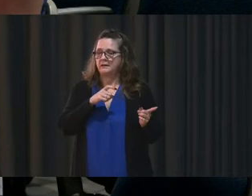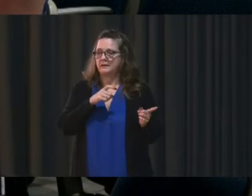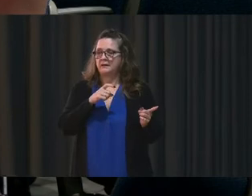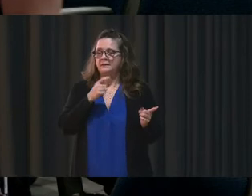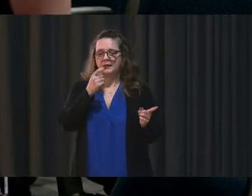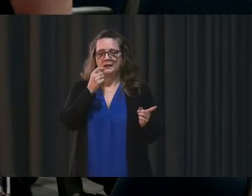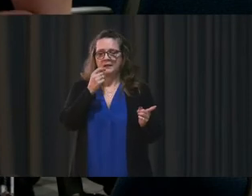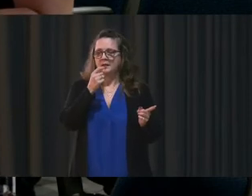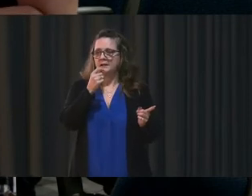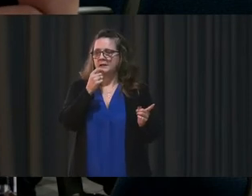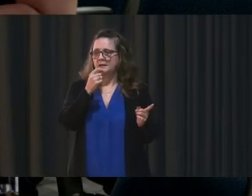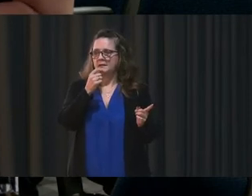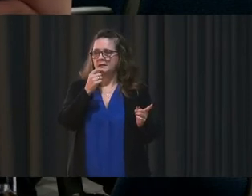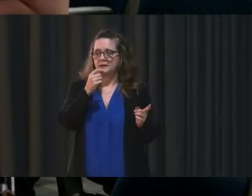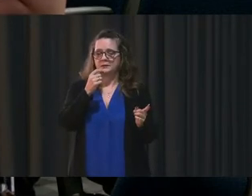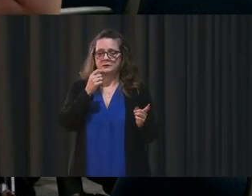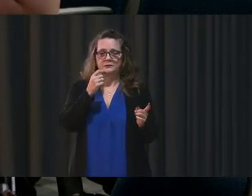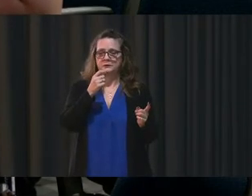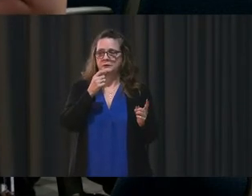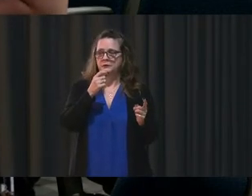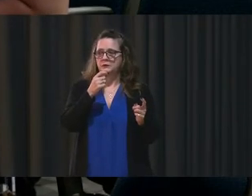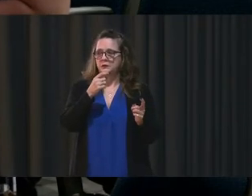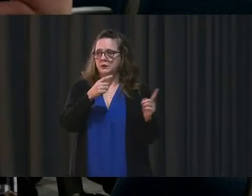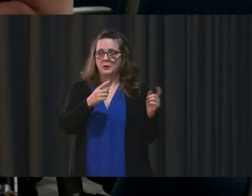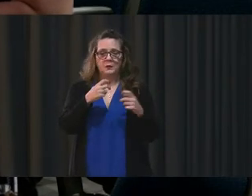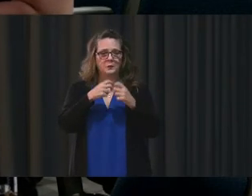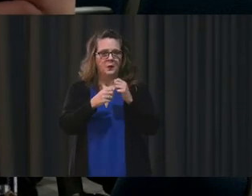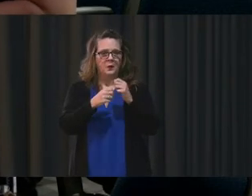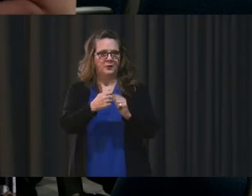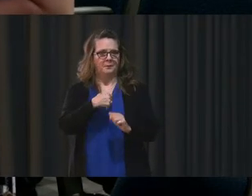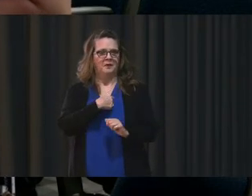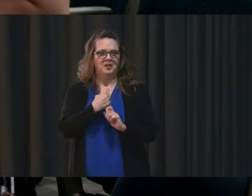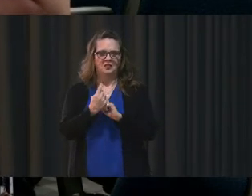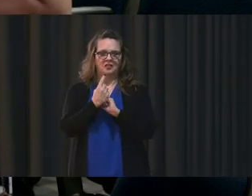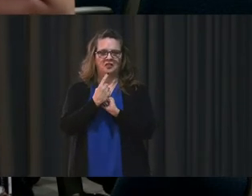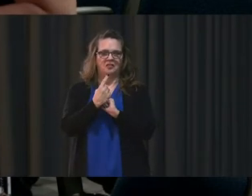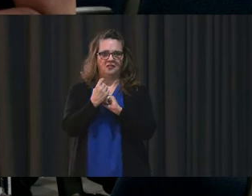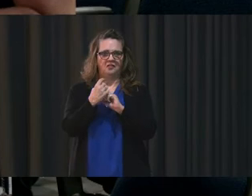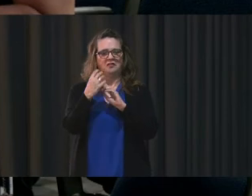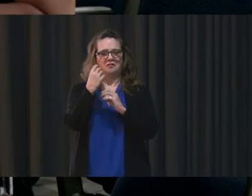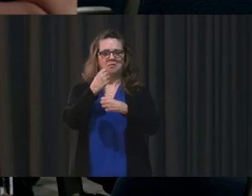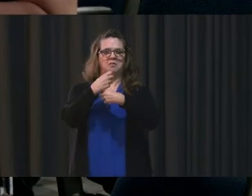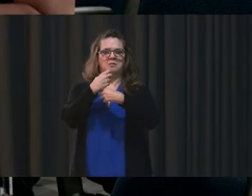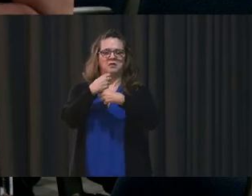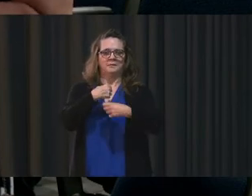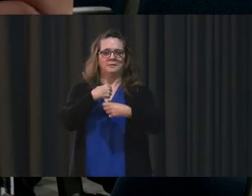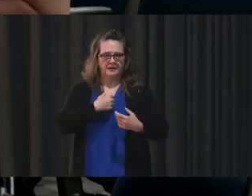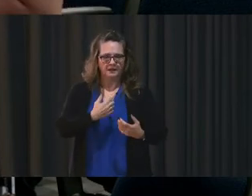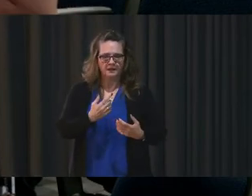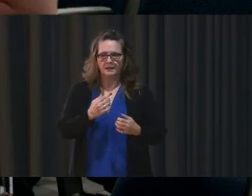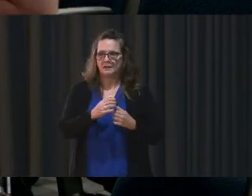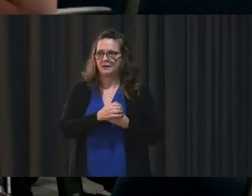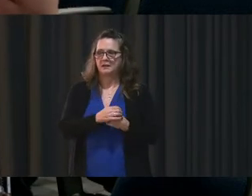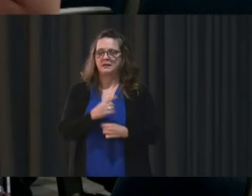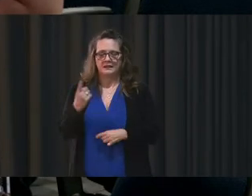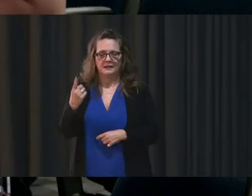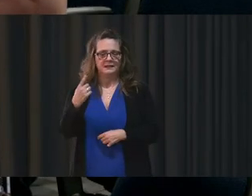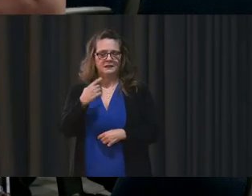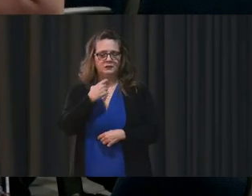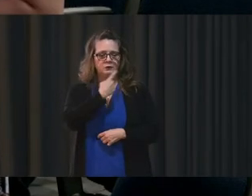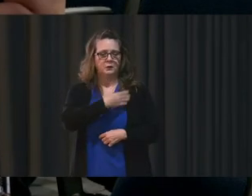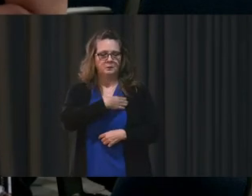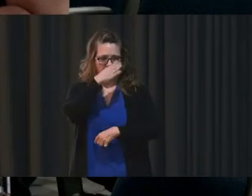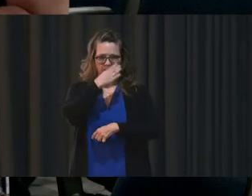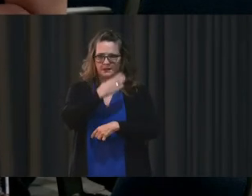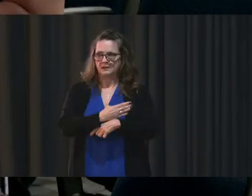me, he got to communication with me, and the security guard told my son why